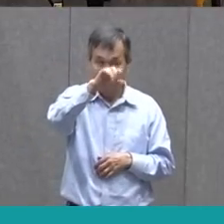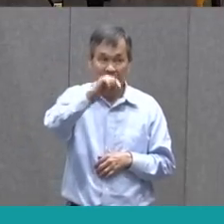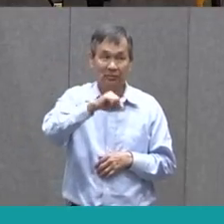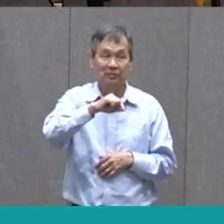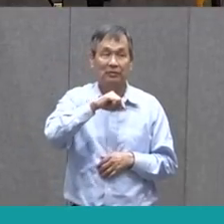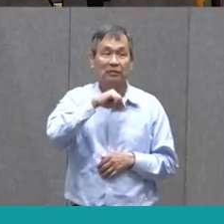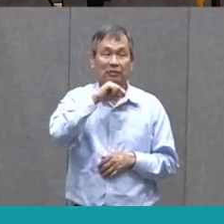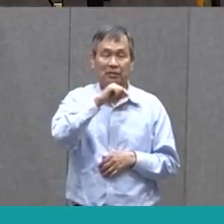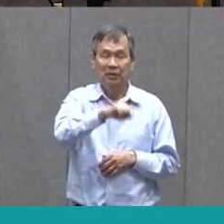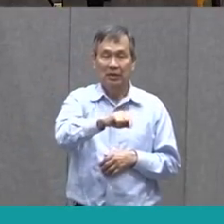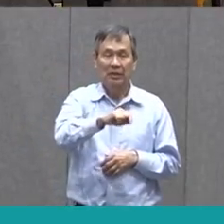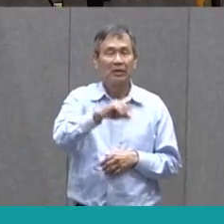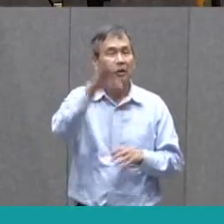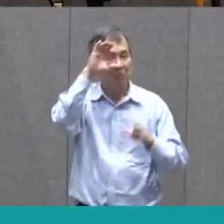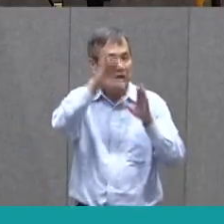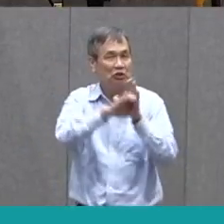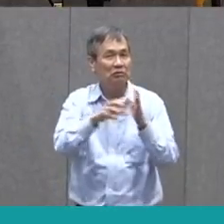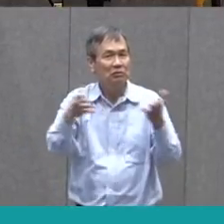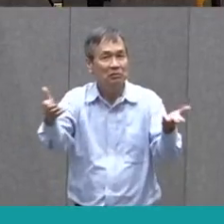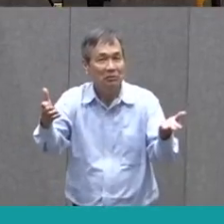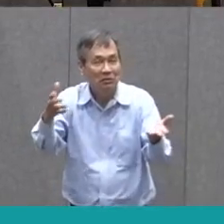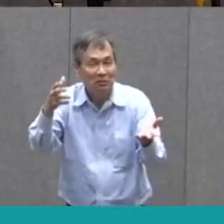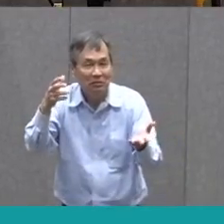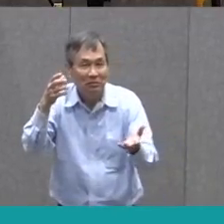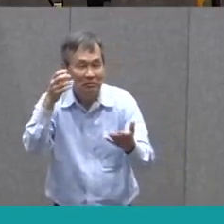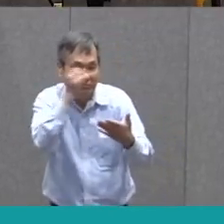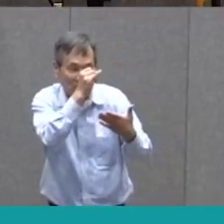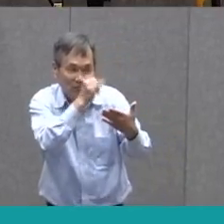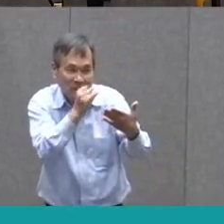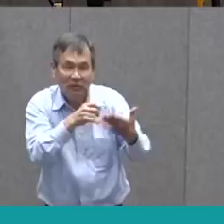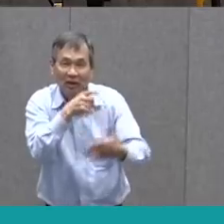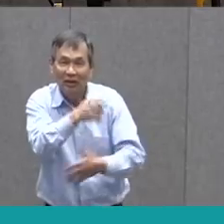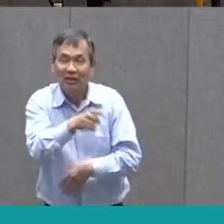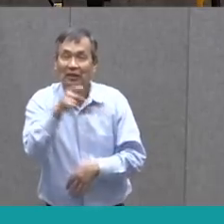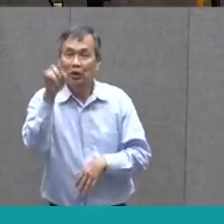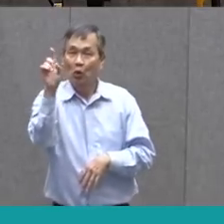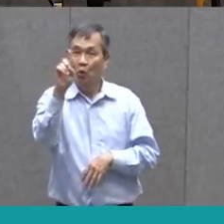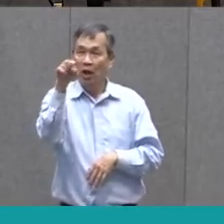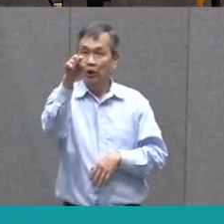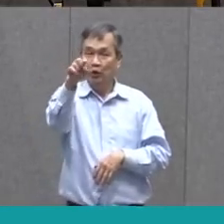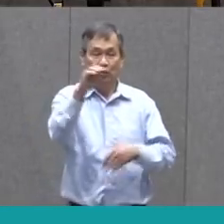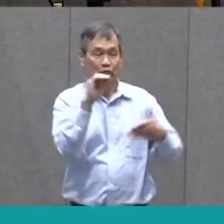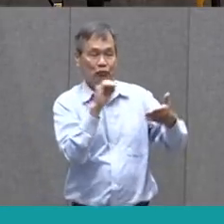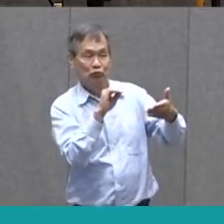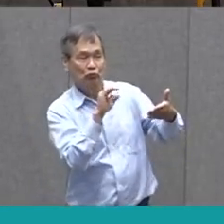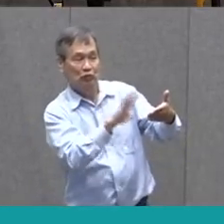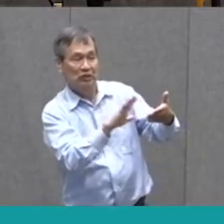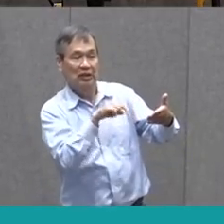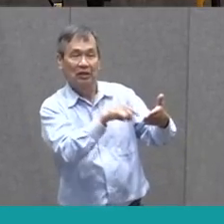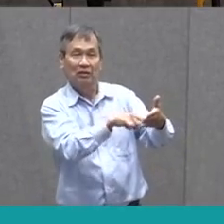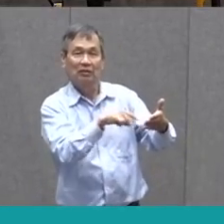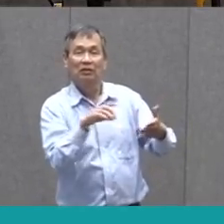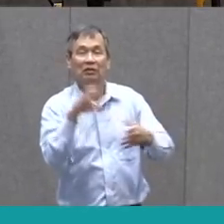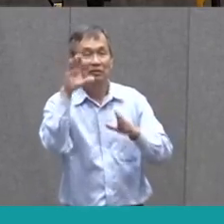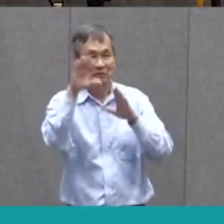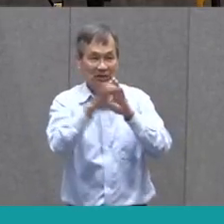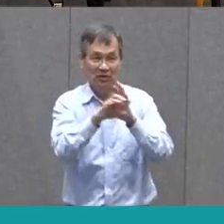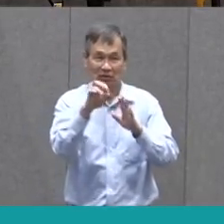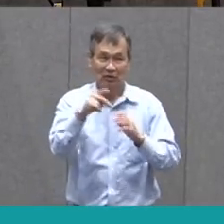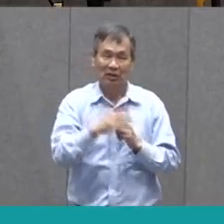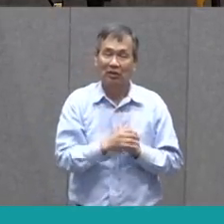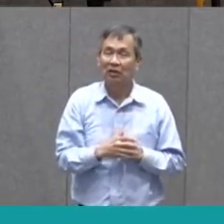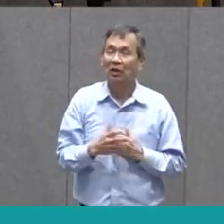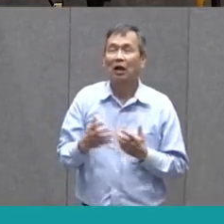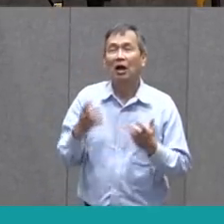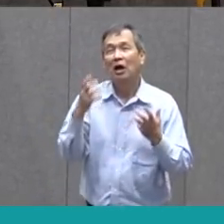illustration. You're gonna be an illustrator, just like in some of those really good books that you read at home or at school. I